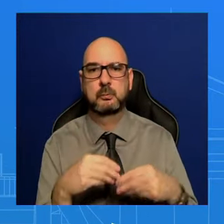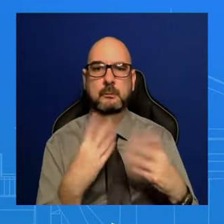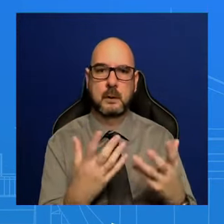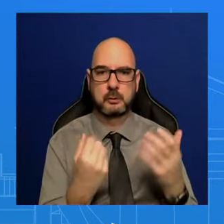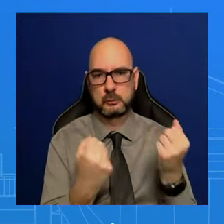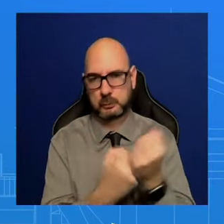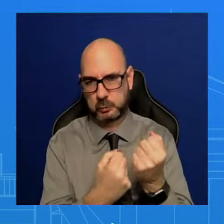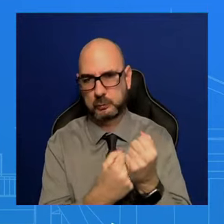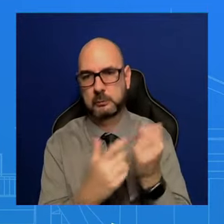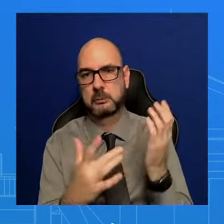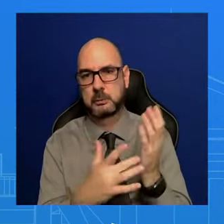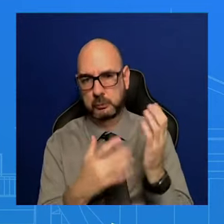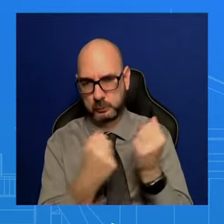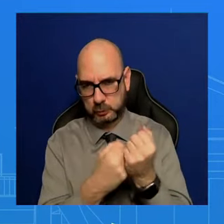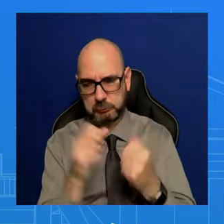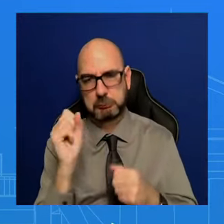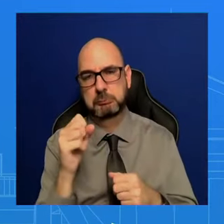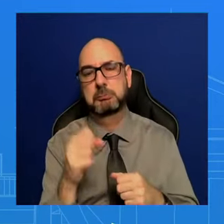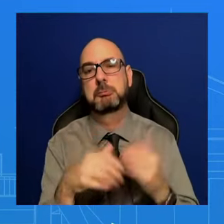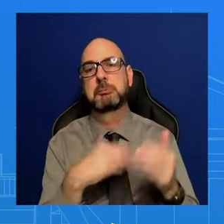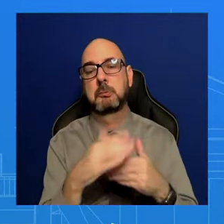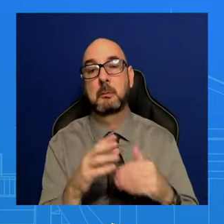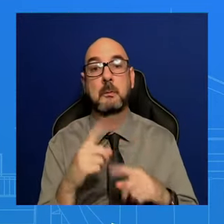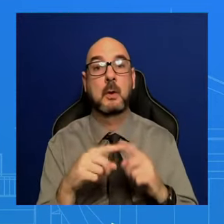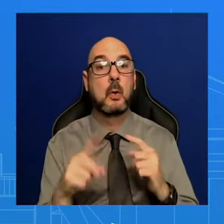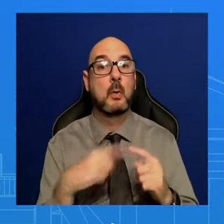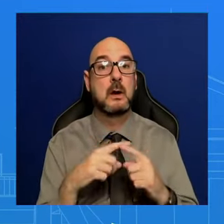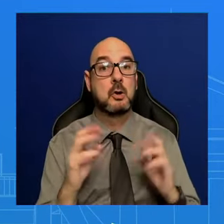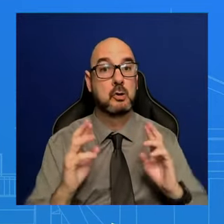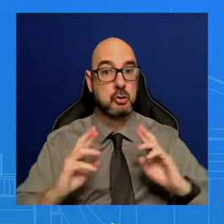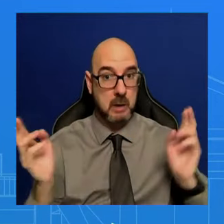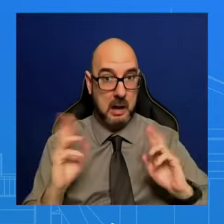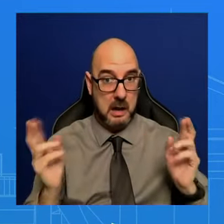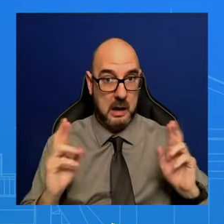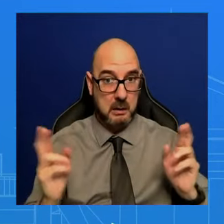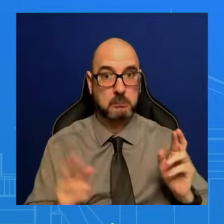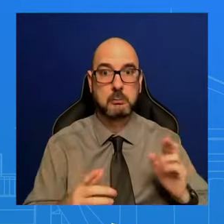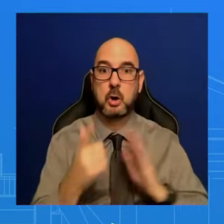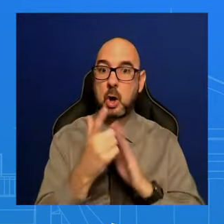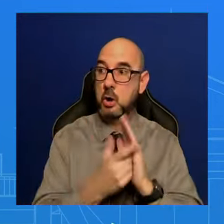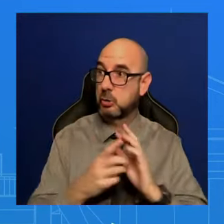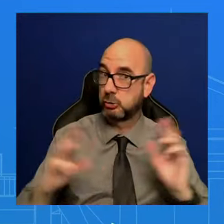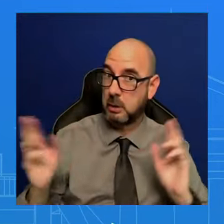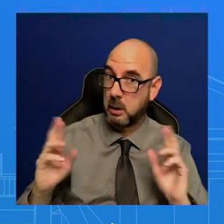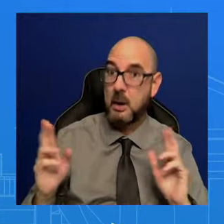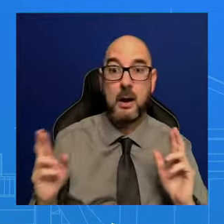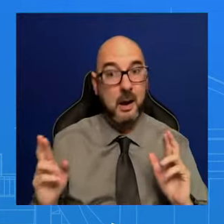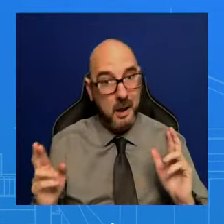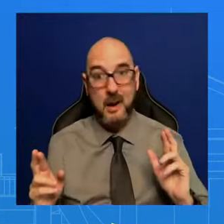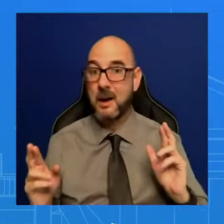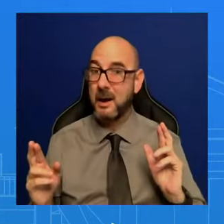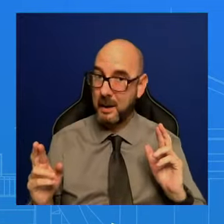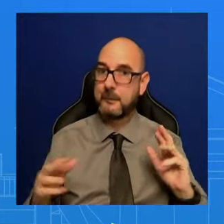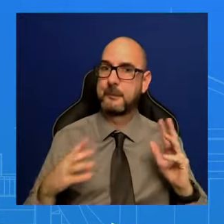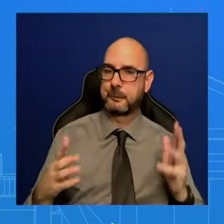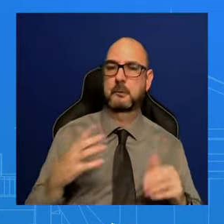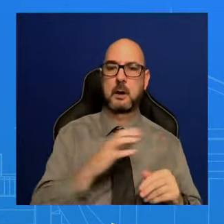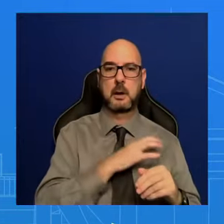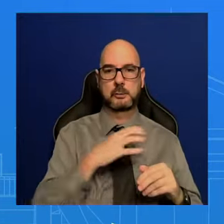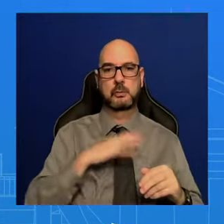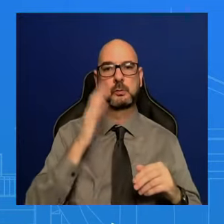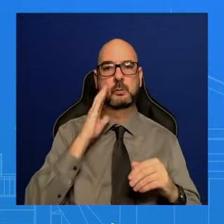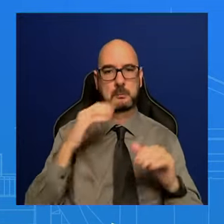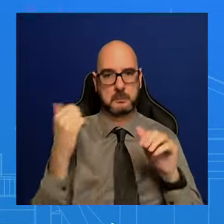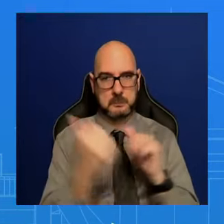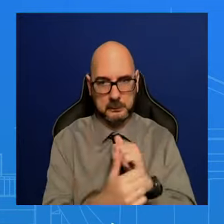think, to your point, it's on legal standing and it's in a place where it can get out of Congress, then the President would sign it. But we need